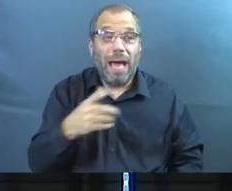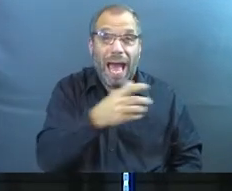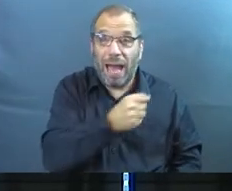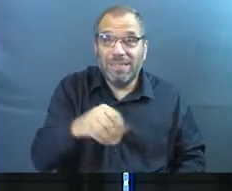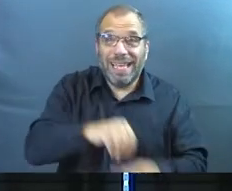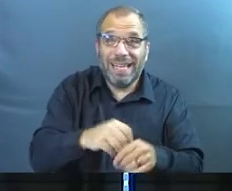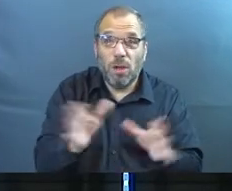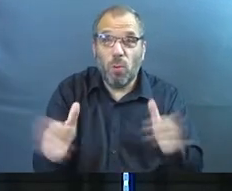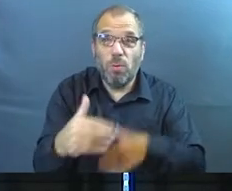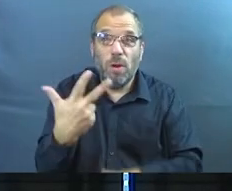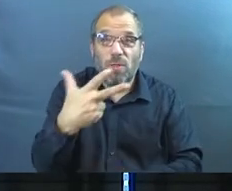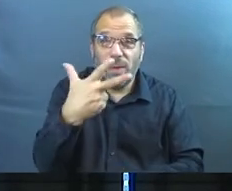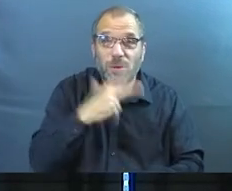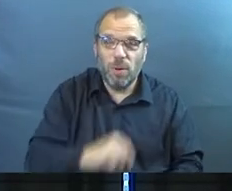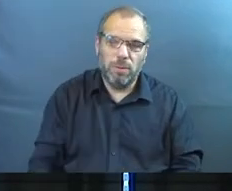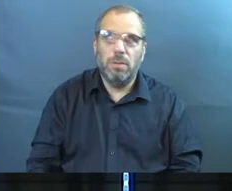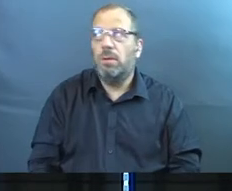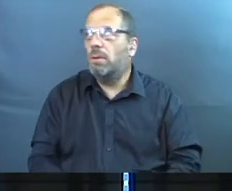-old room, of course.